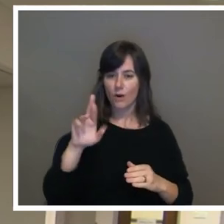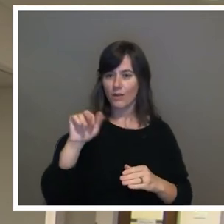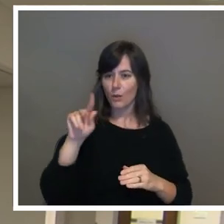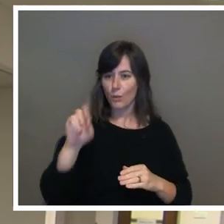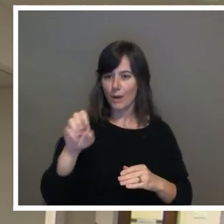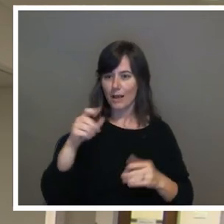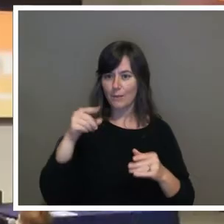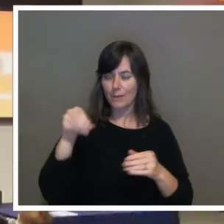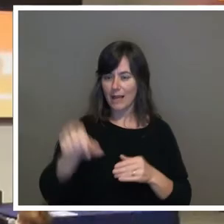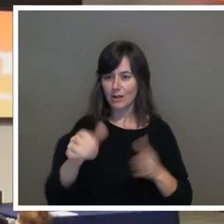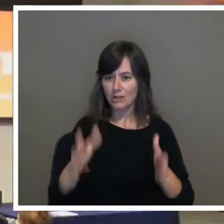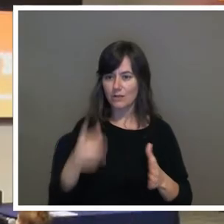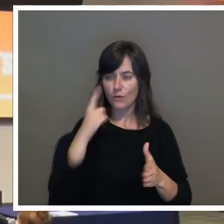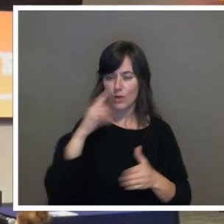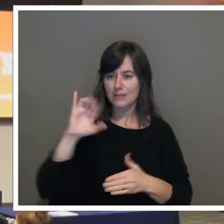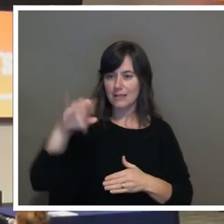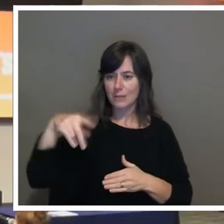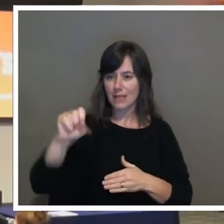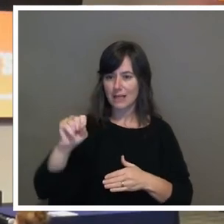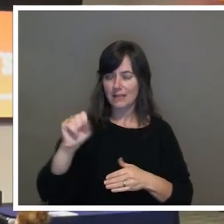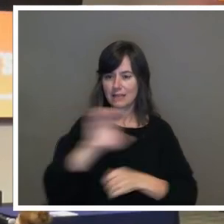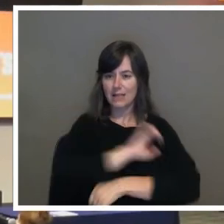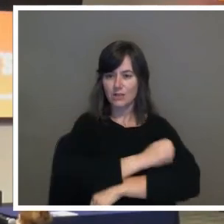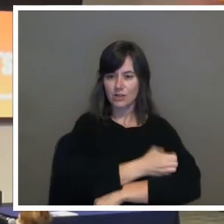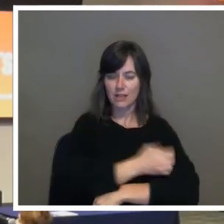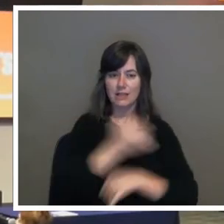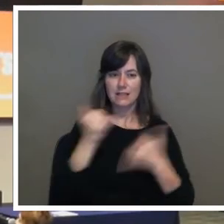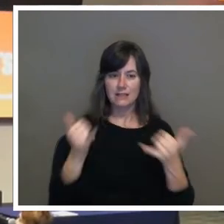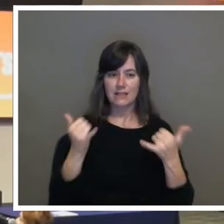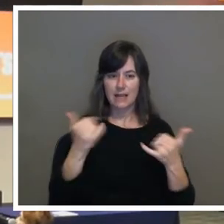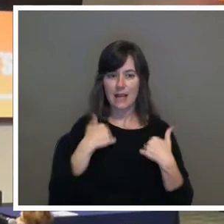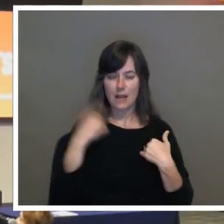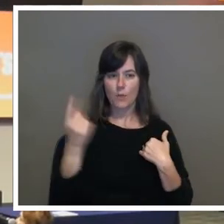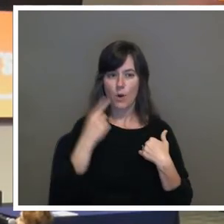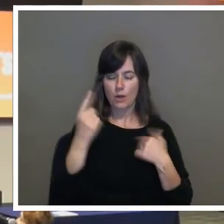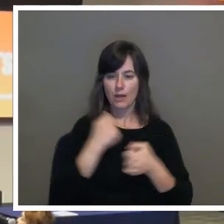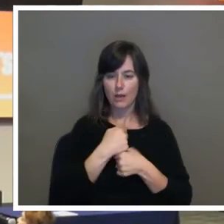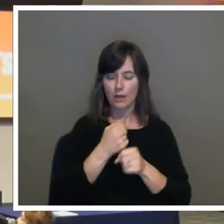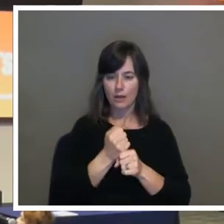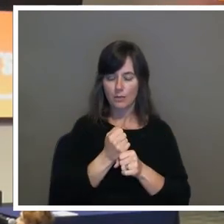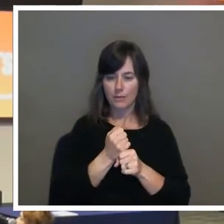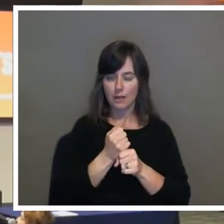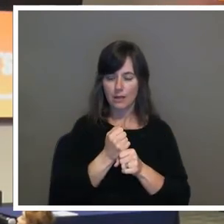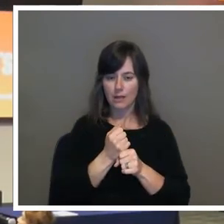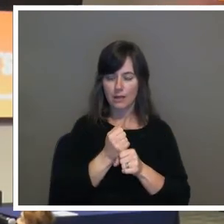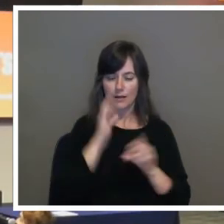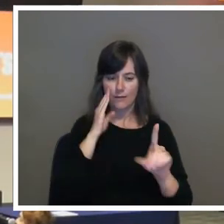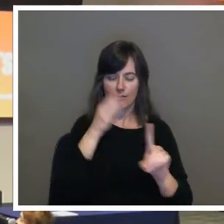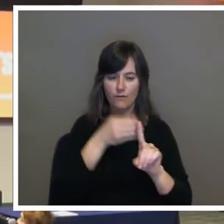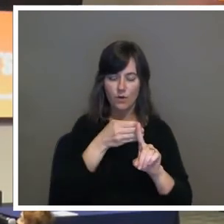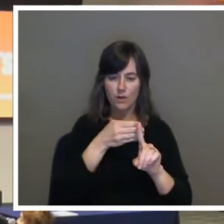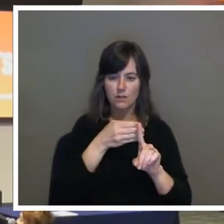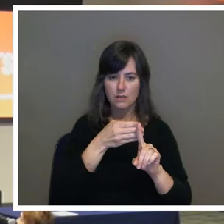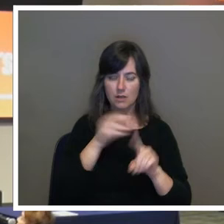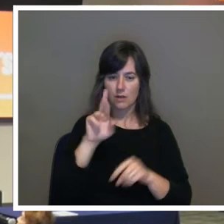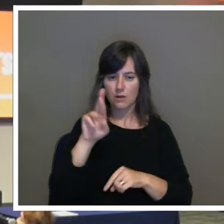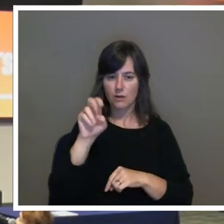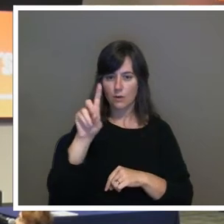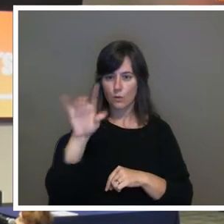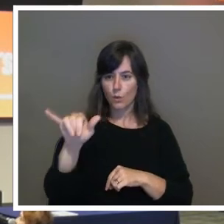Energies. And today, I am only going to make it all about Rudy Garza.